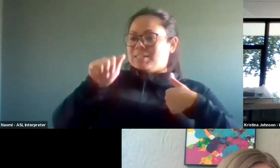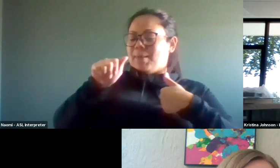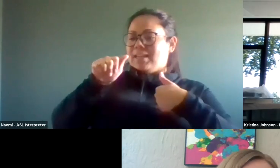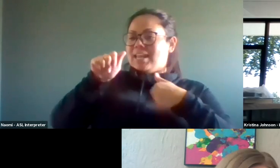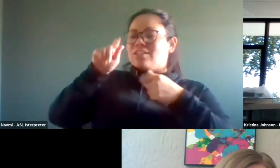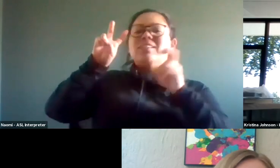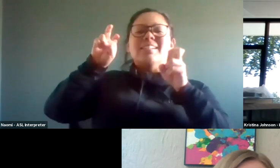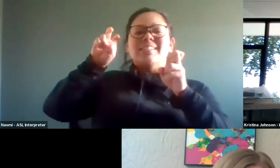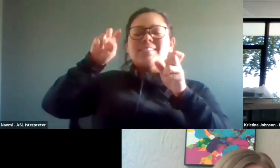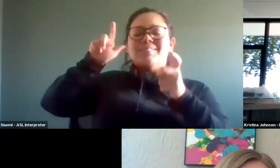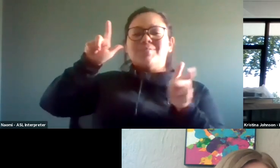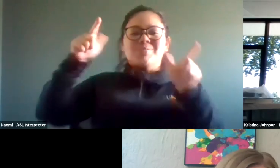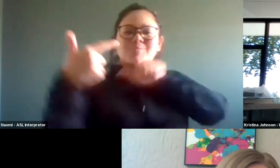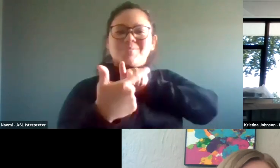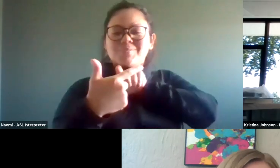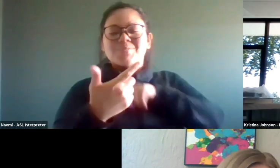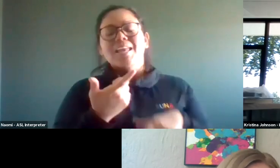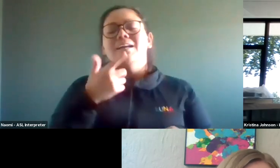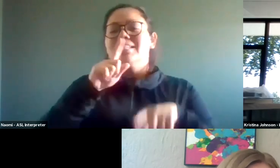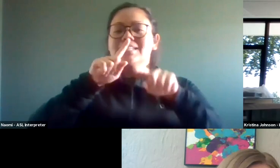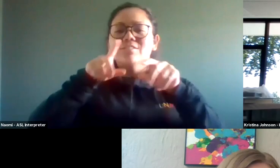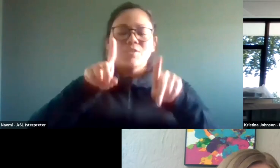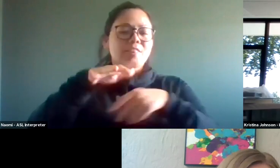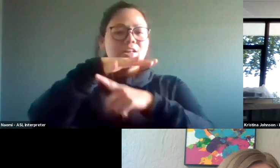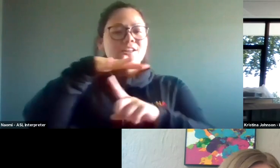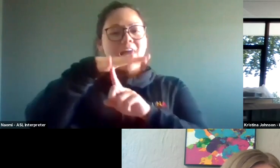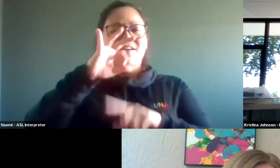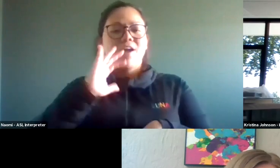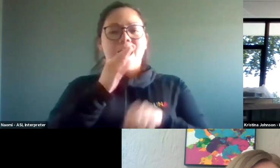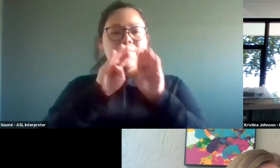context, um, of the content of our museum.